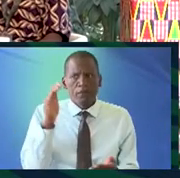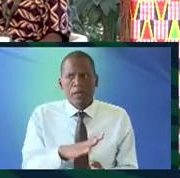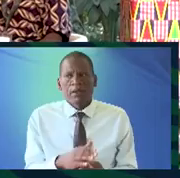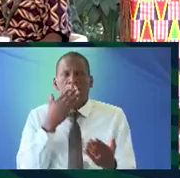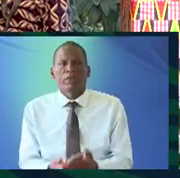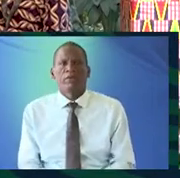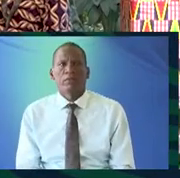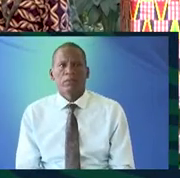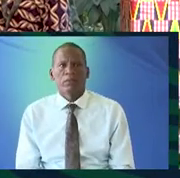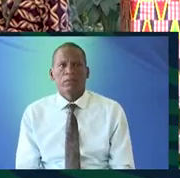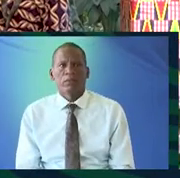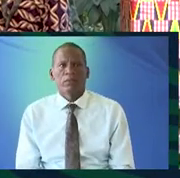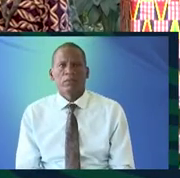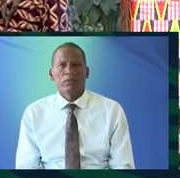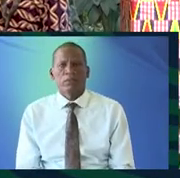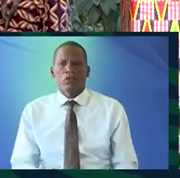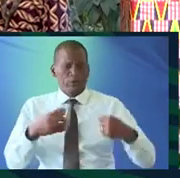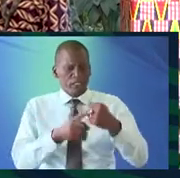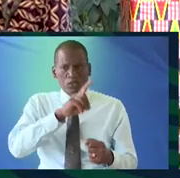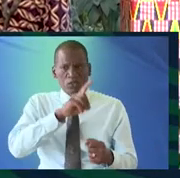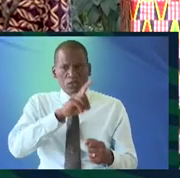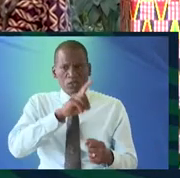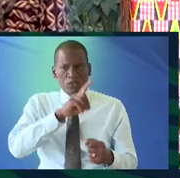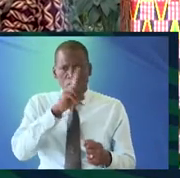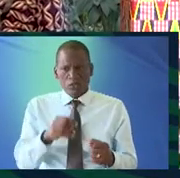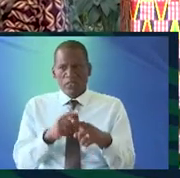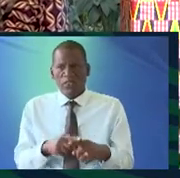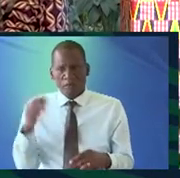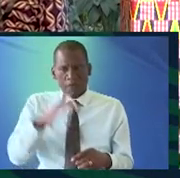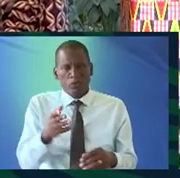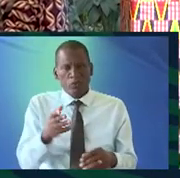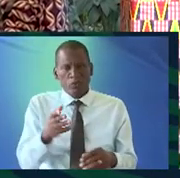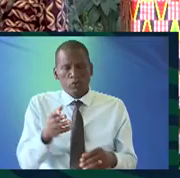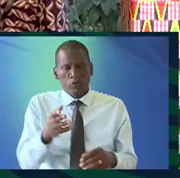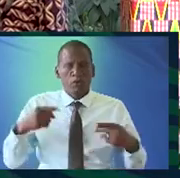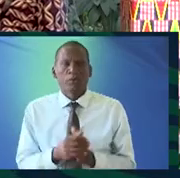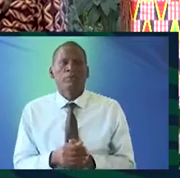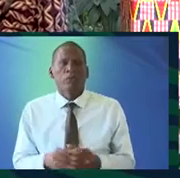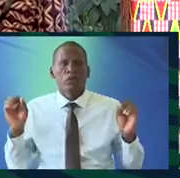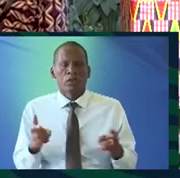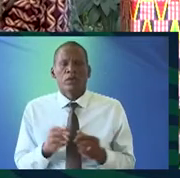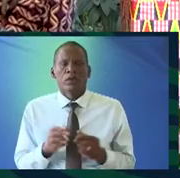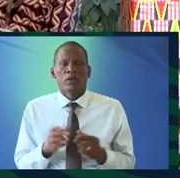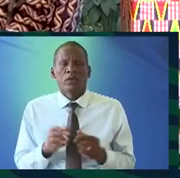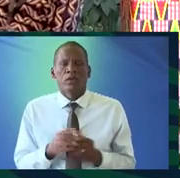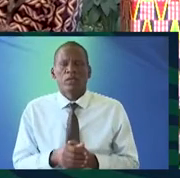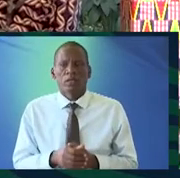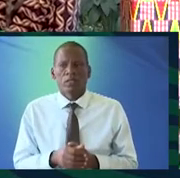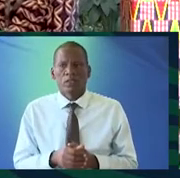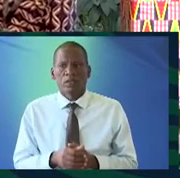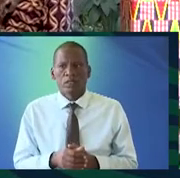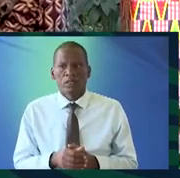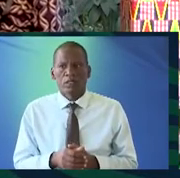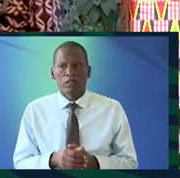thank you you've got six questions and then we'll come back to those guys right who's